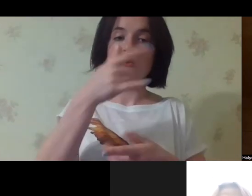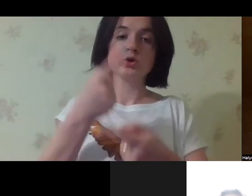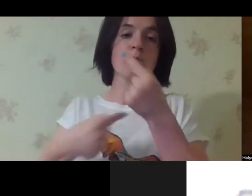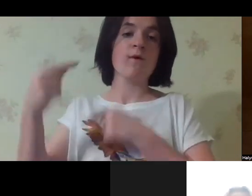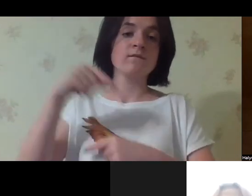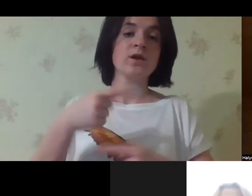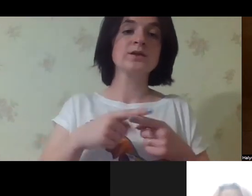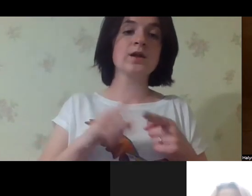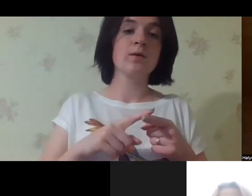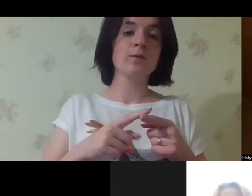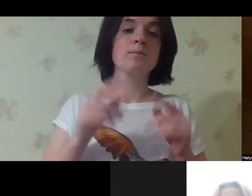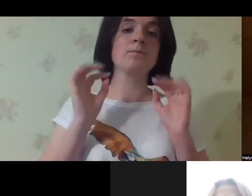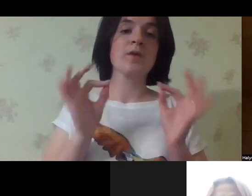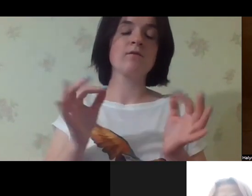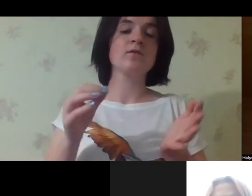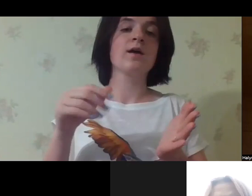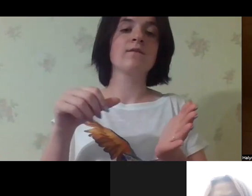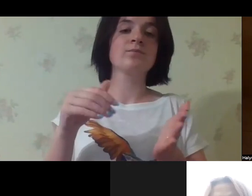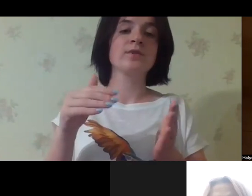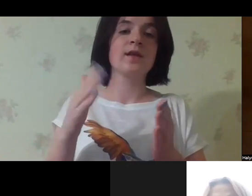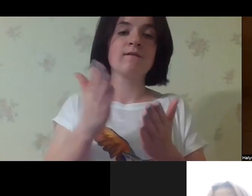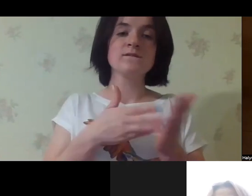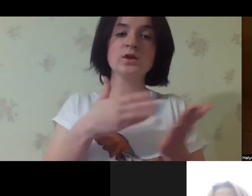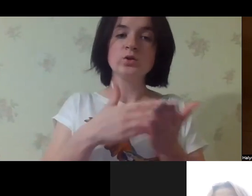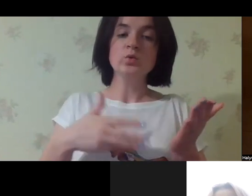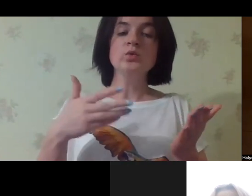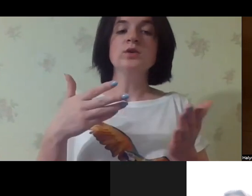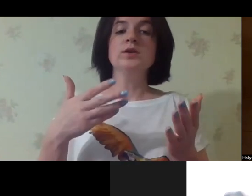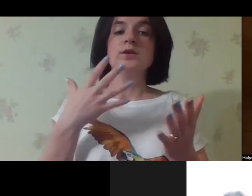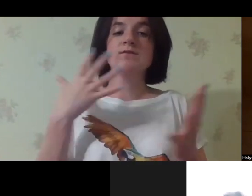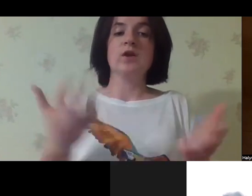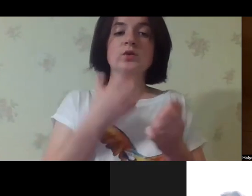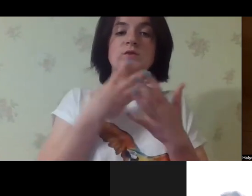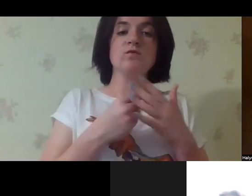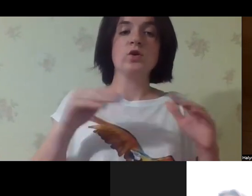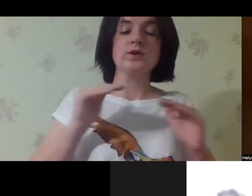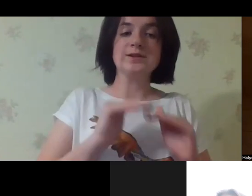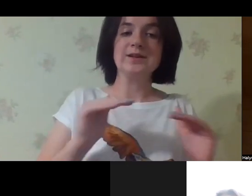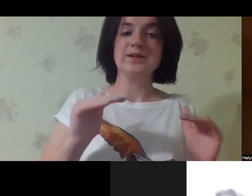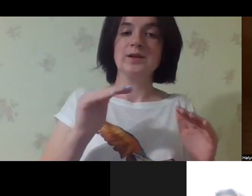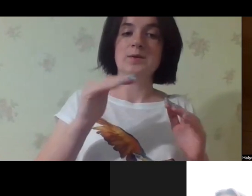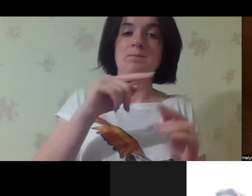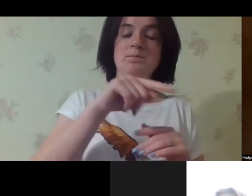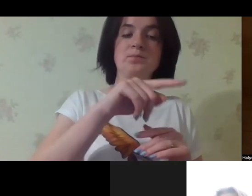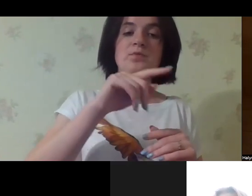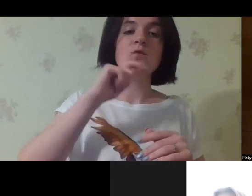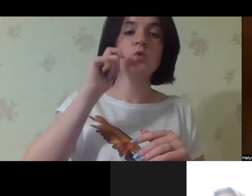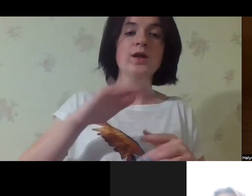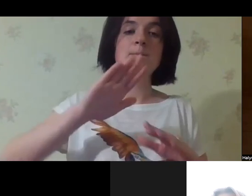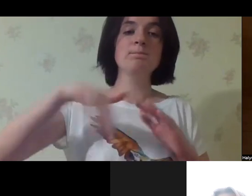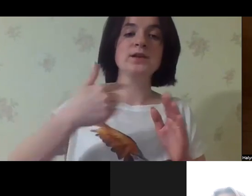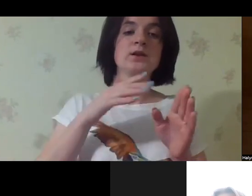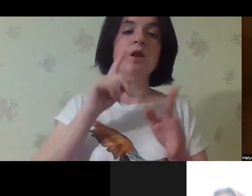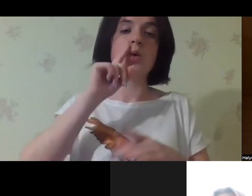country and one of the reasons that we cannot come back. I do not have the possibility to save the life of my child in